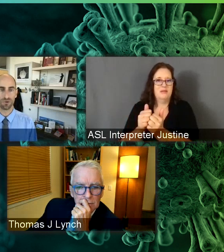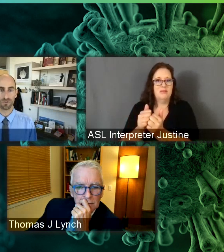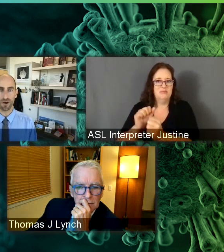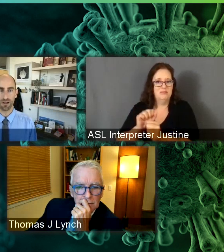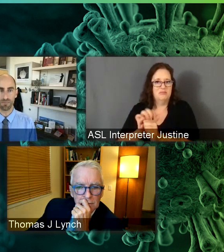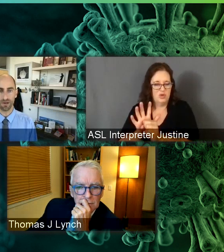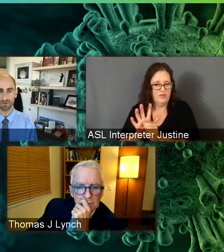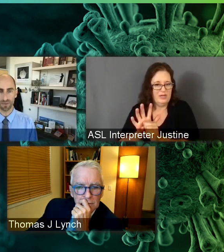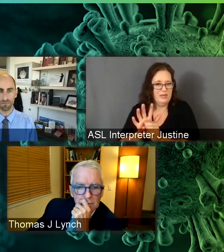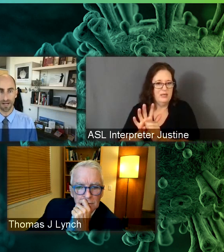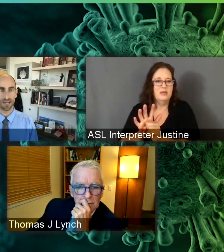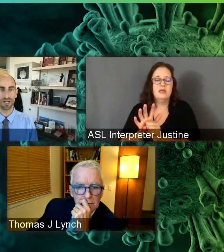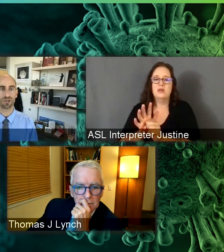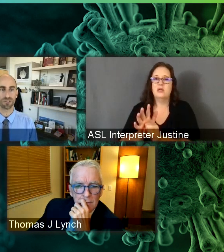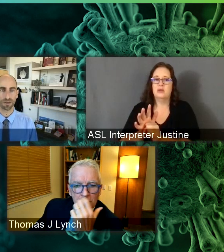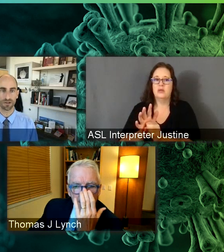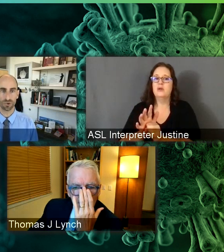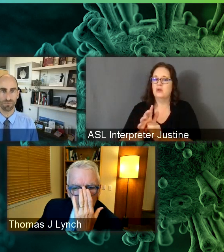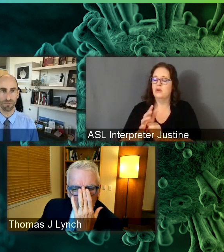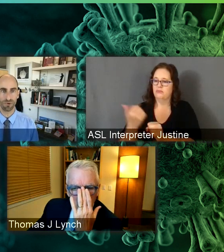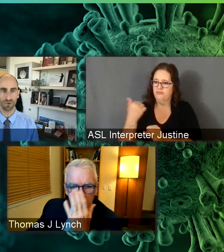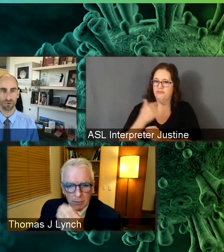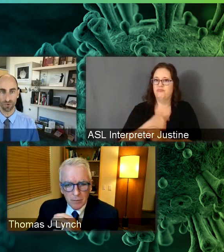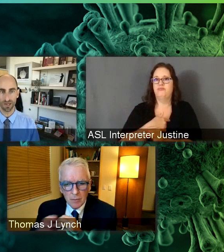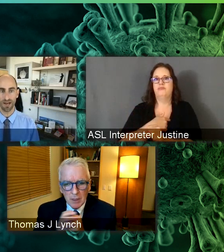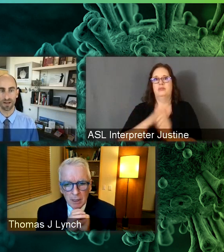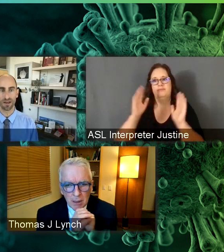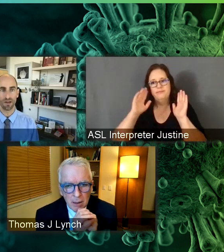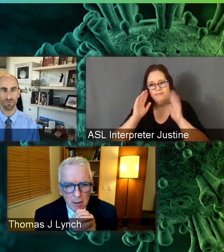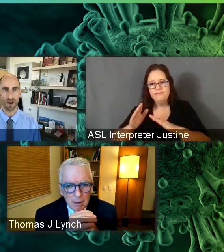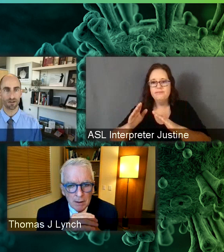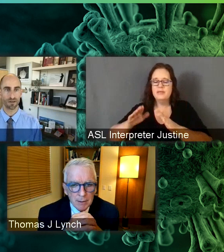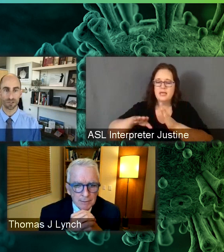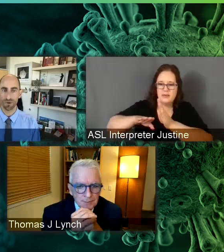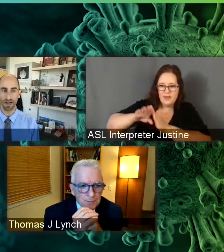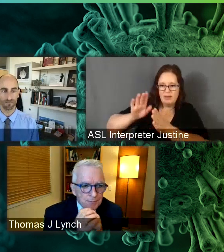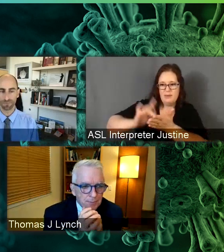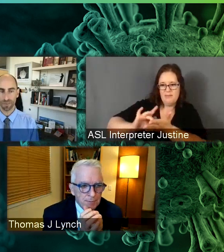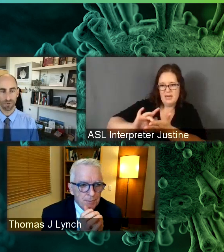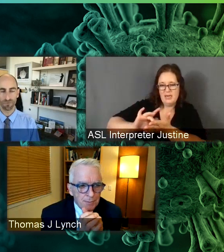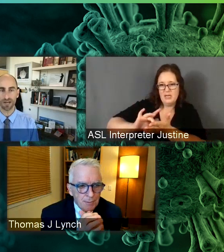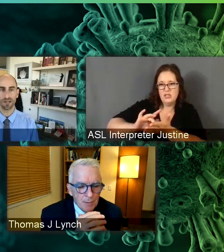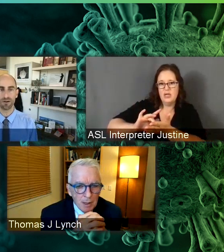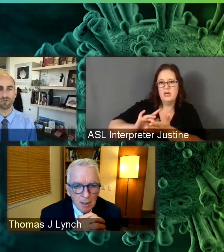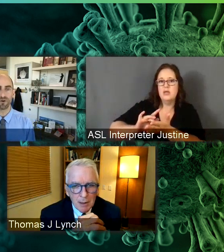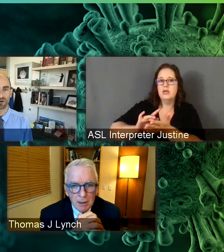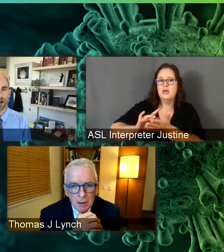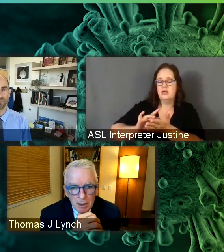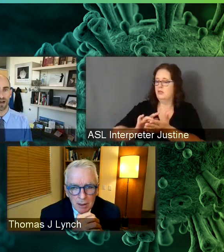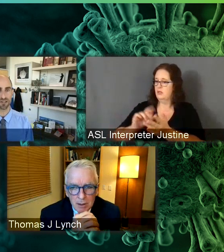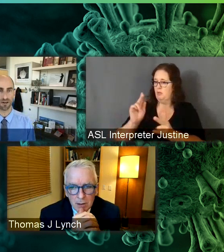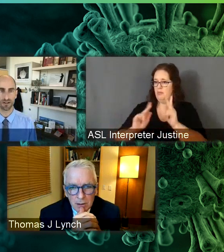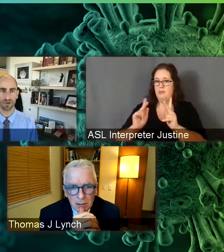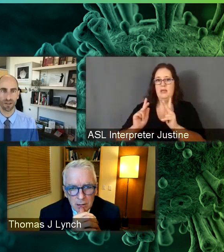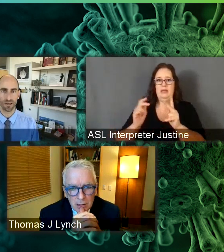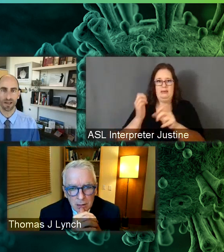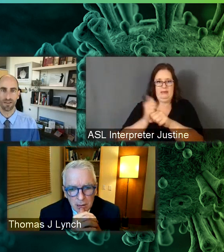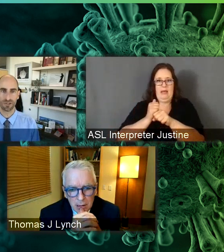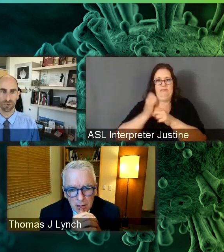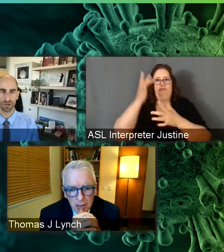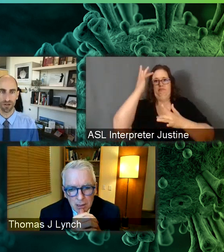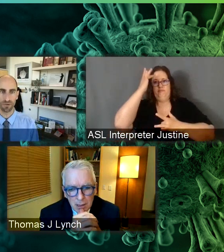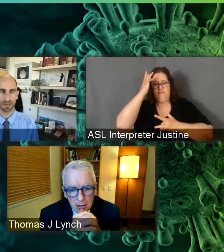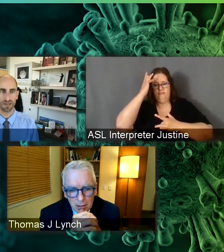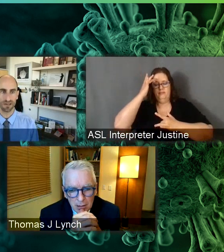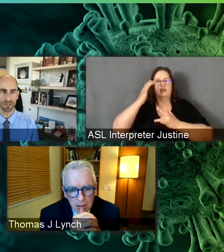to developing medications that can treat people who get infected despite being vaccinated or not vaccinated. So I think